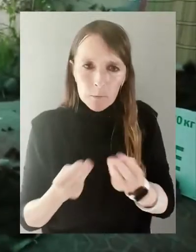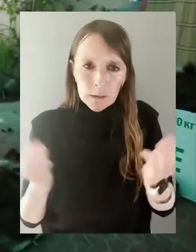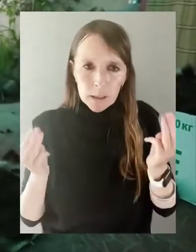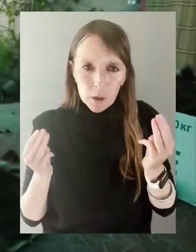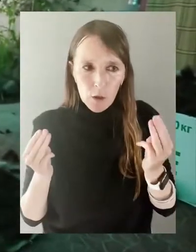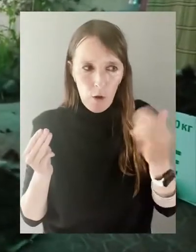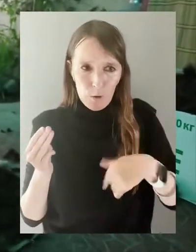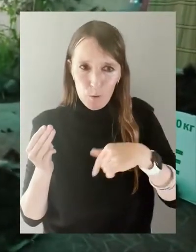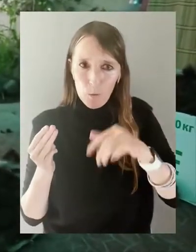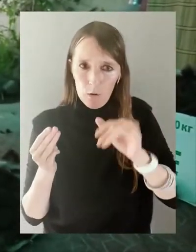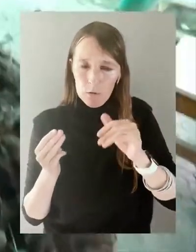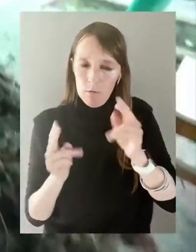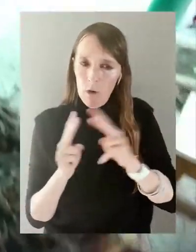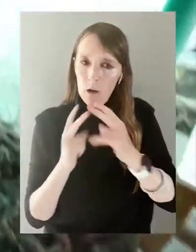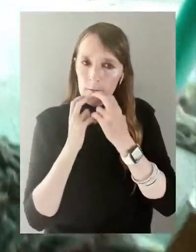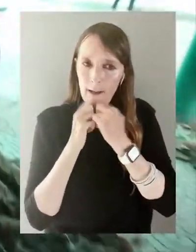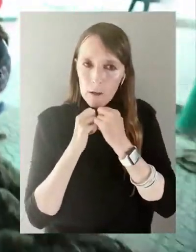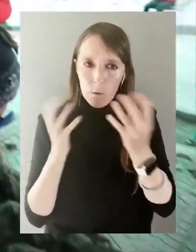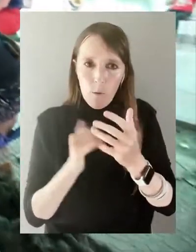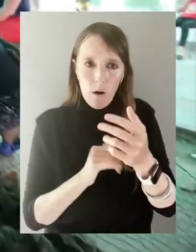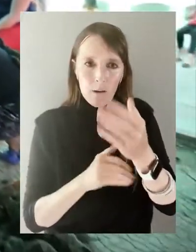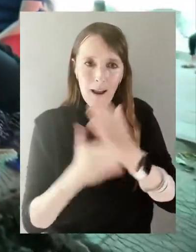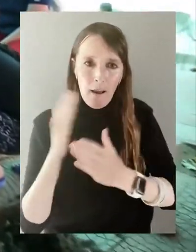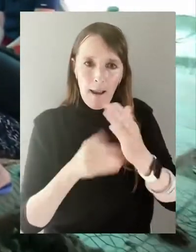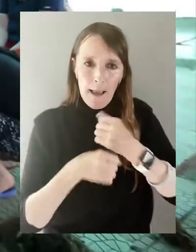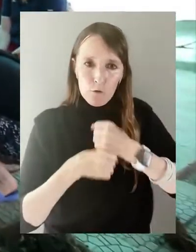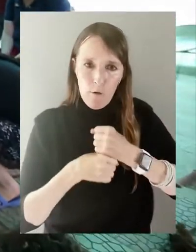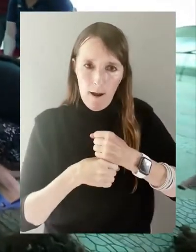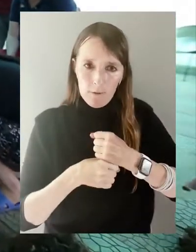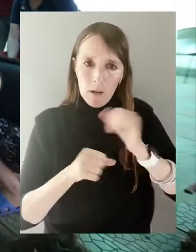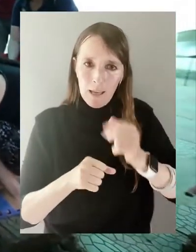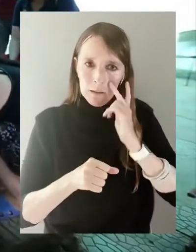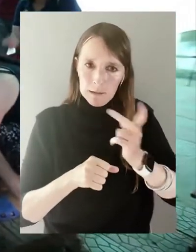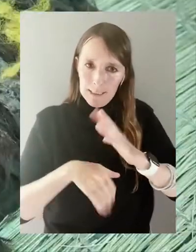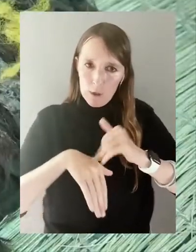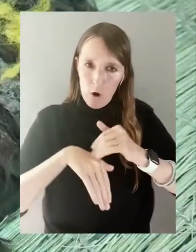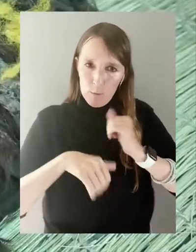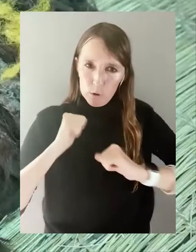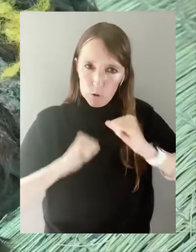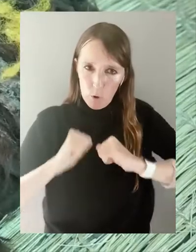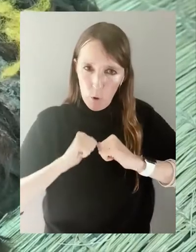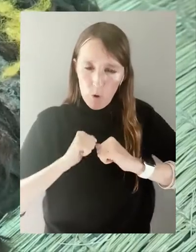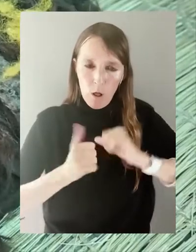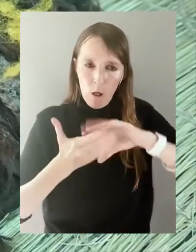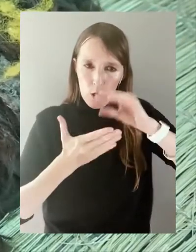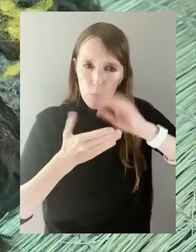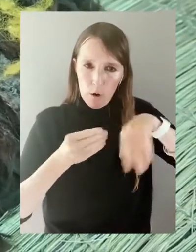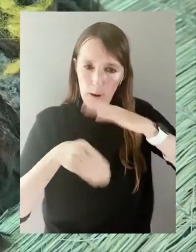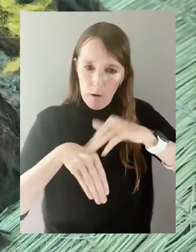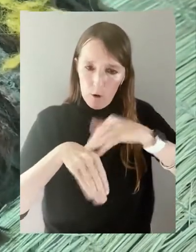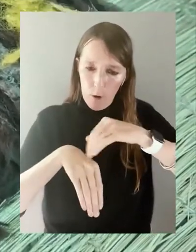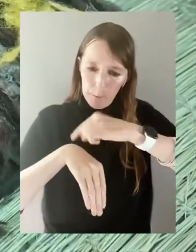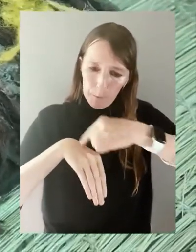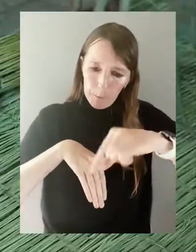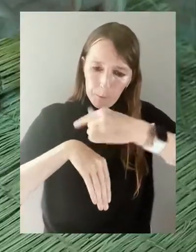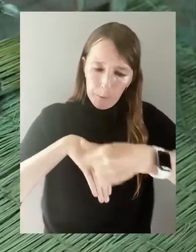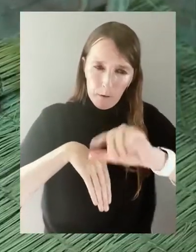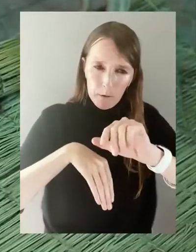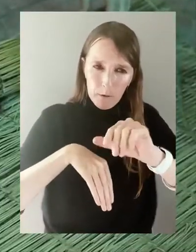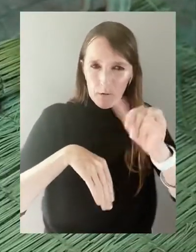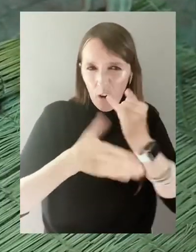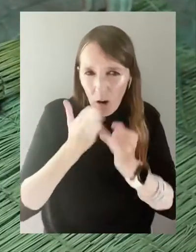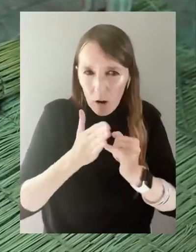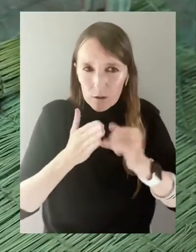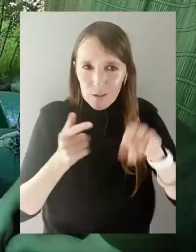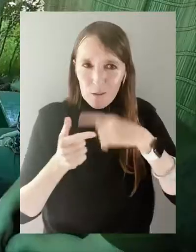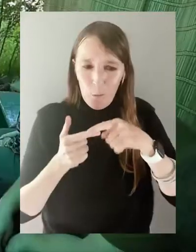the material values of Kyrgyz's nation is handicraft. You can participate in felt carpet show and learn about